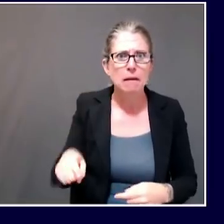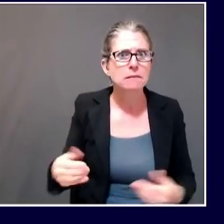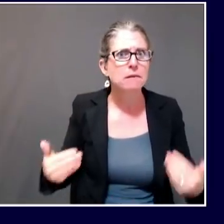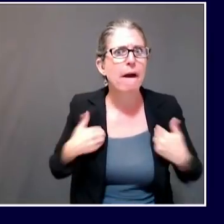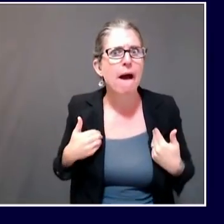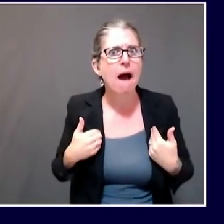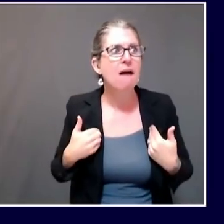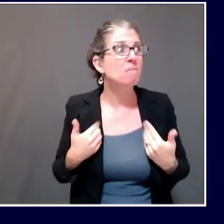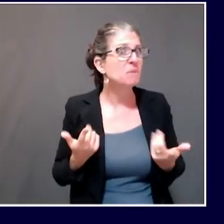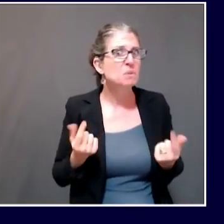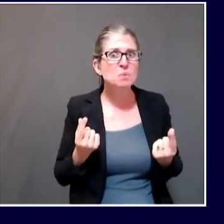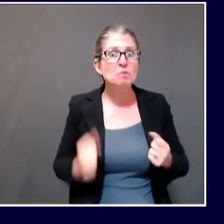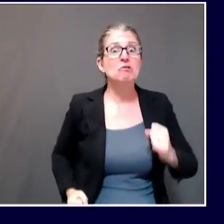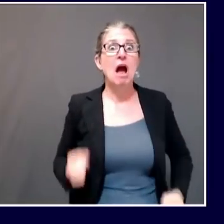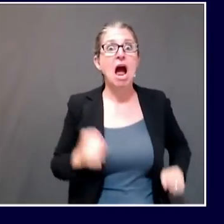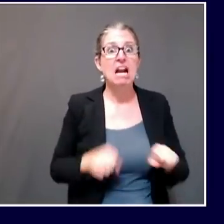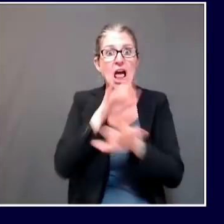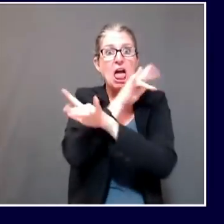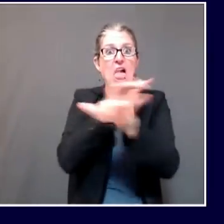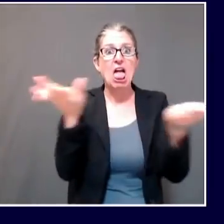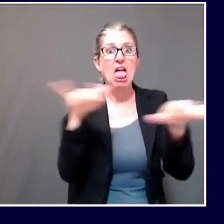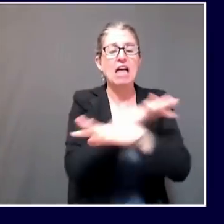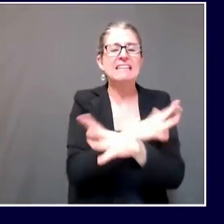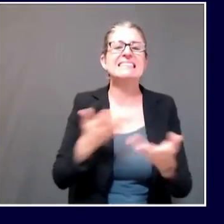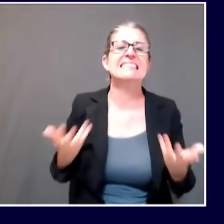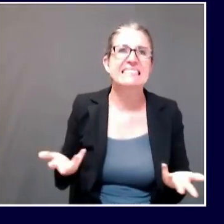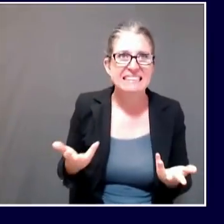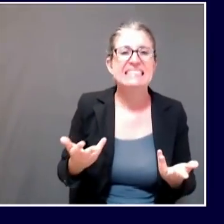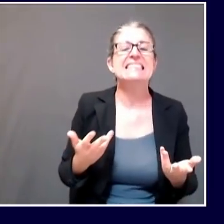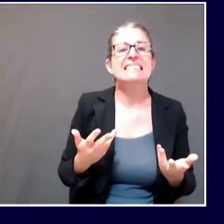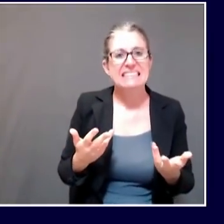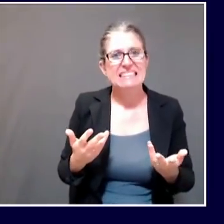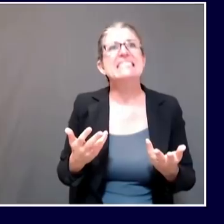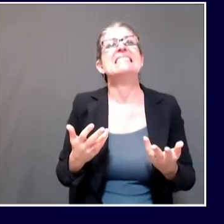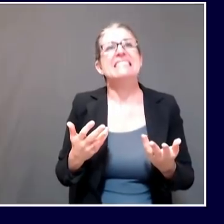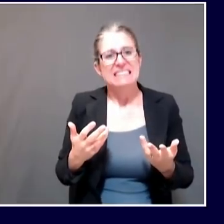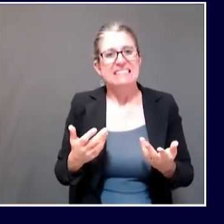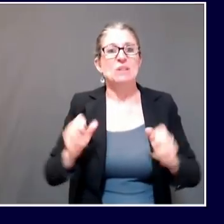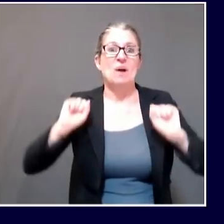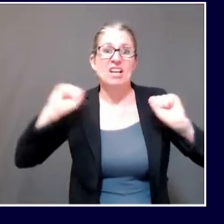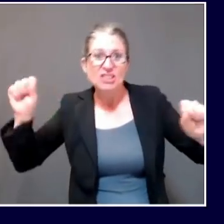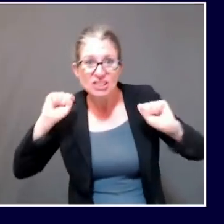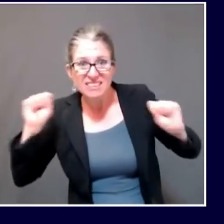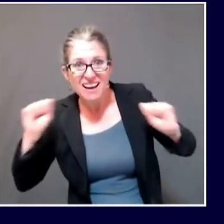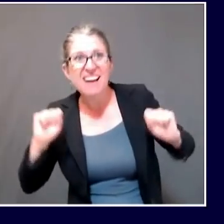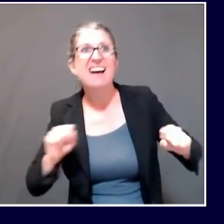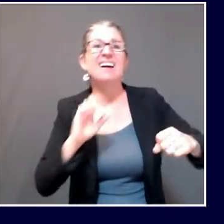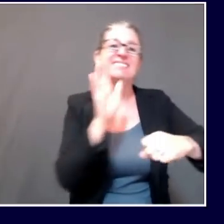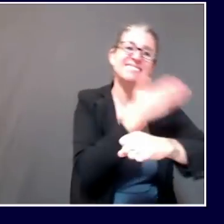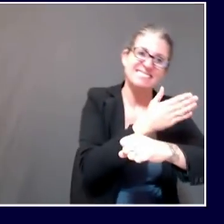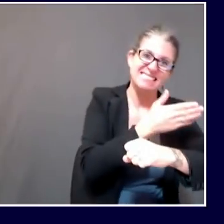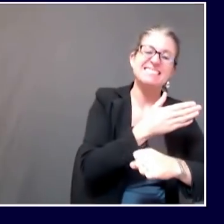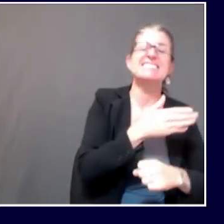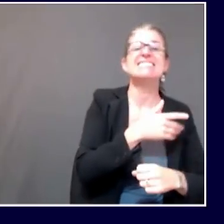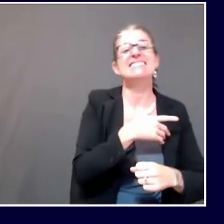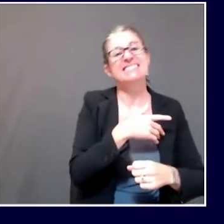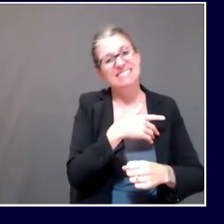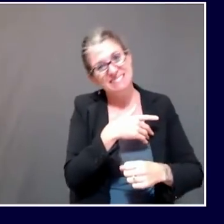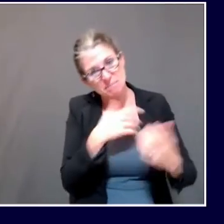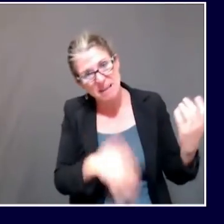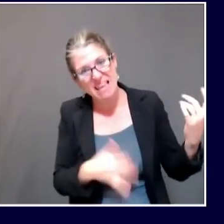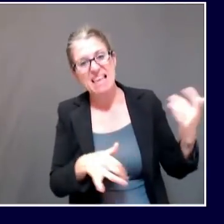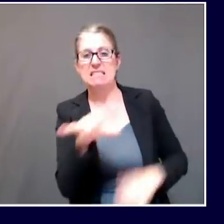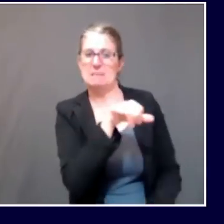physical education classes are exercising. We are working with the Maine Principals Association,